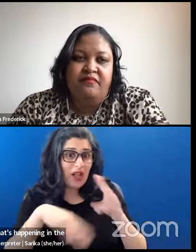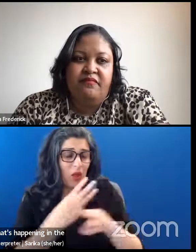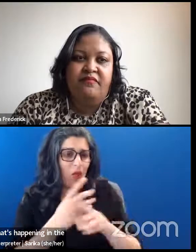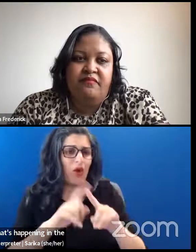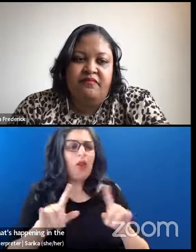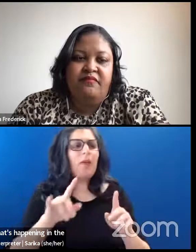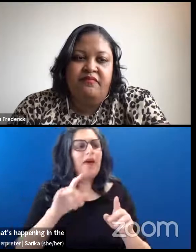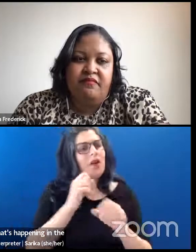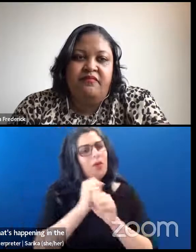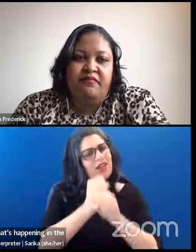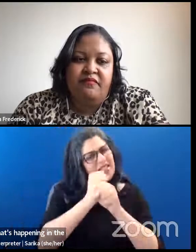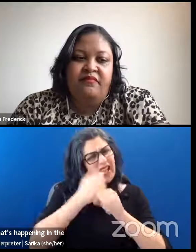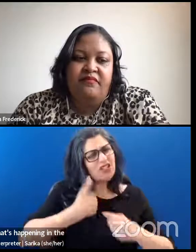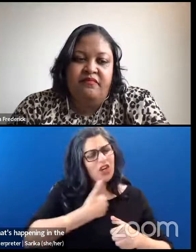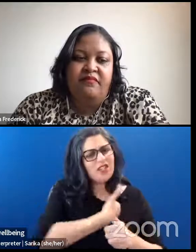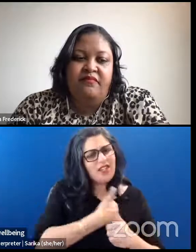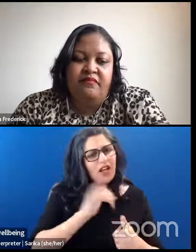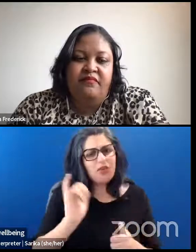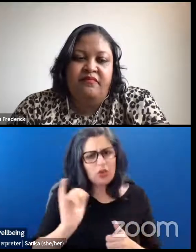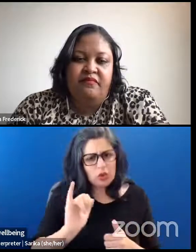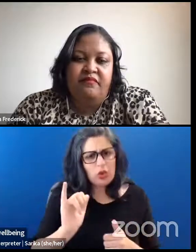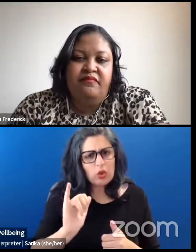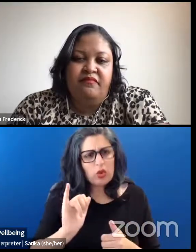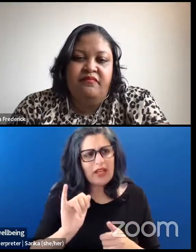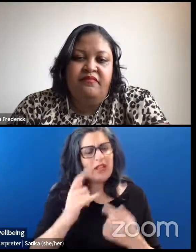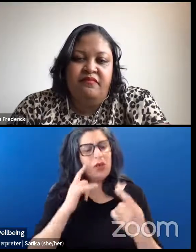to the injustices and the pain in the world?